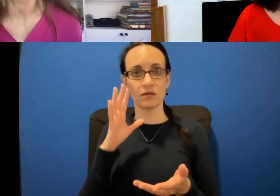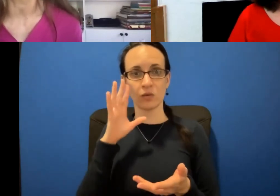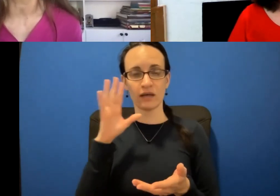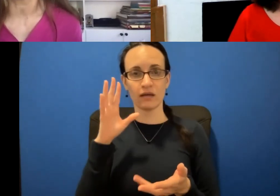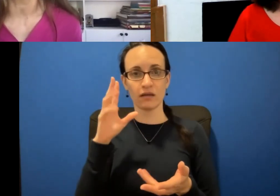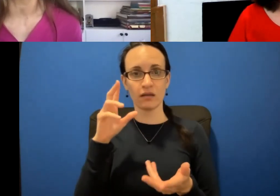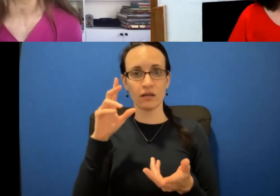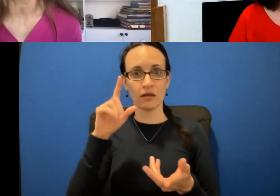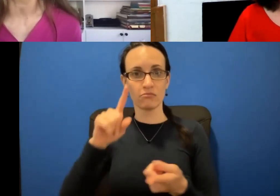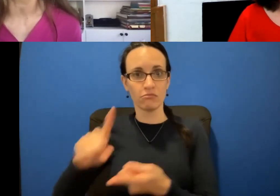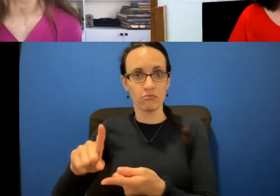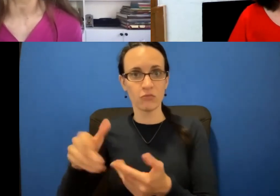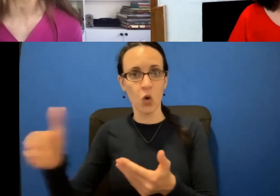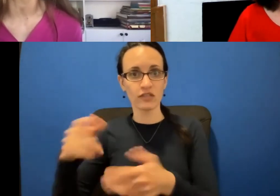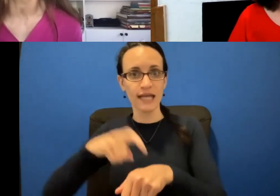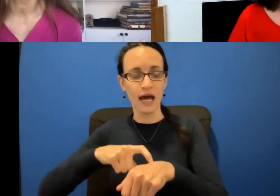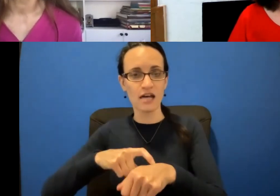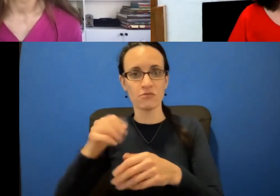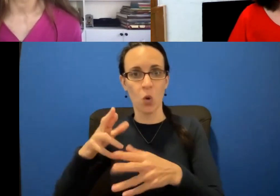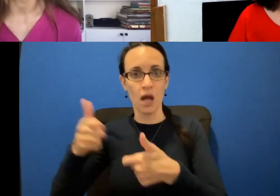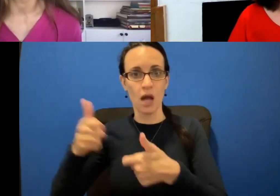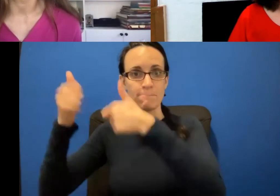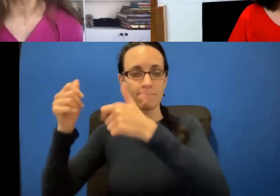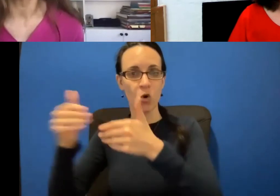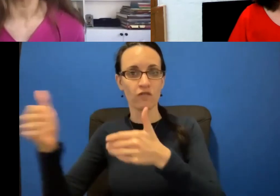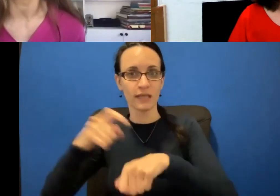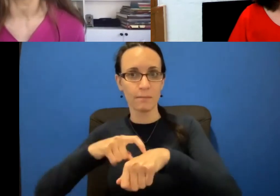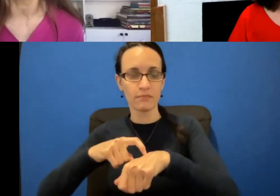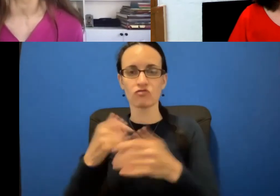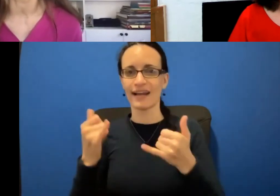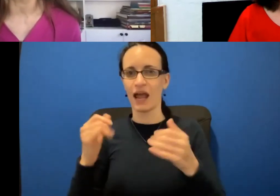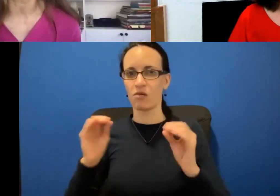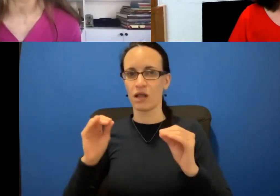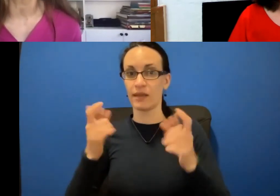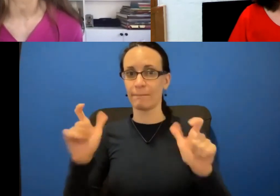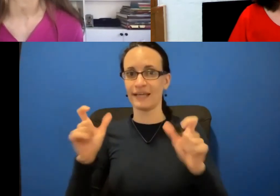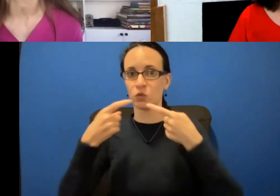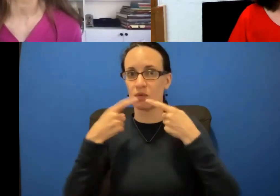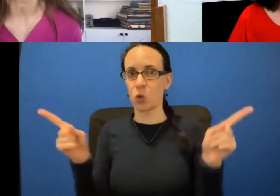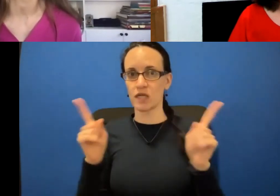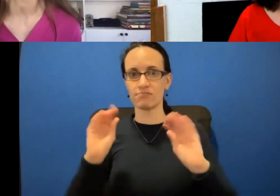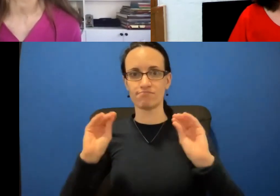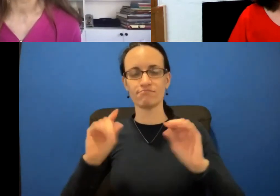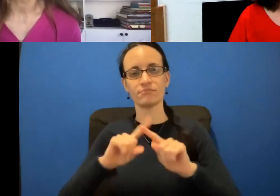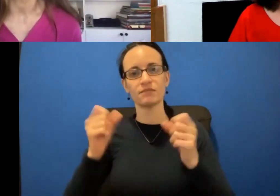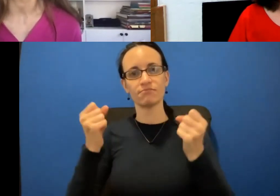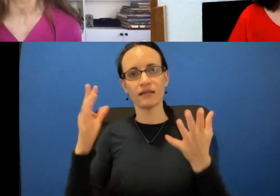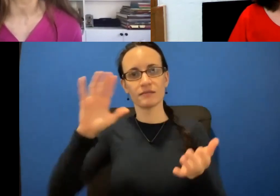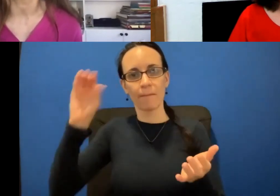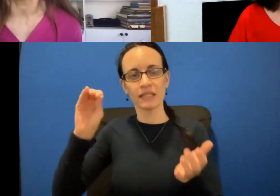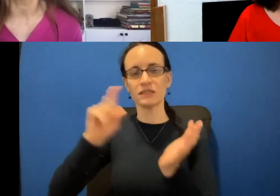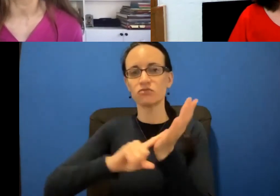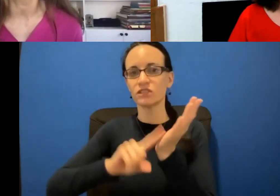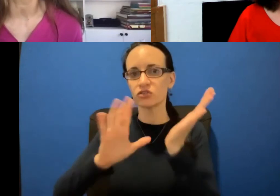now there's anything massive to report, but that, you know, there are a lot of companies and researchers, scientists